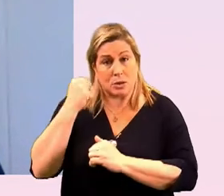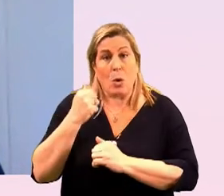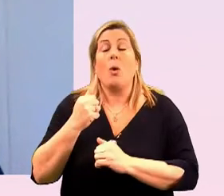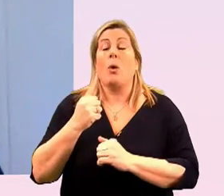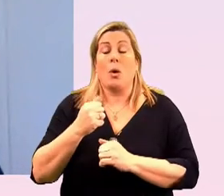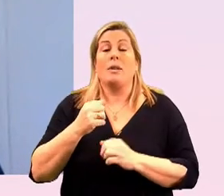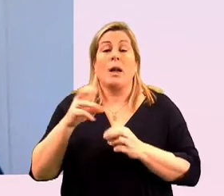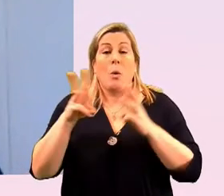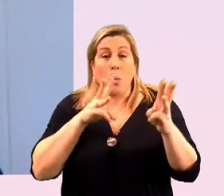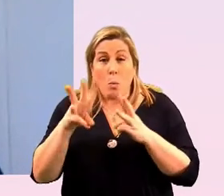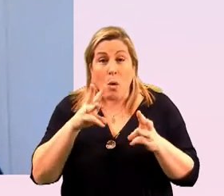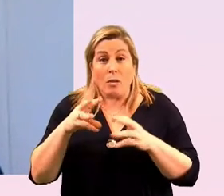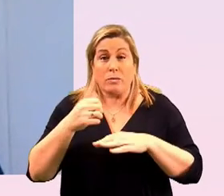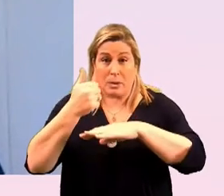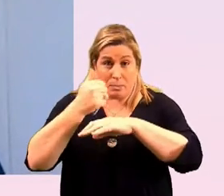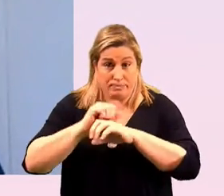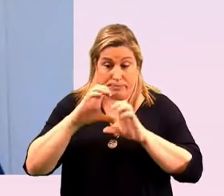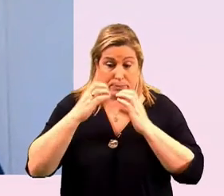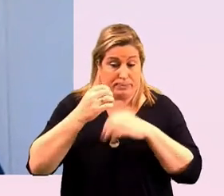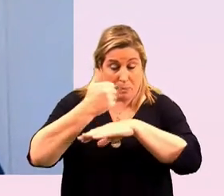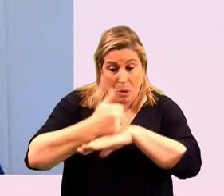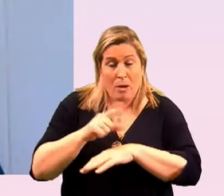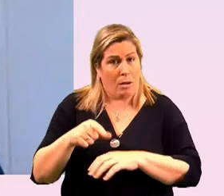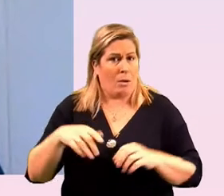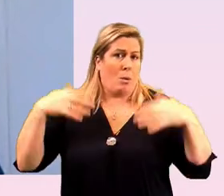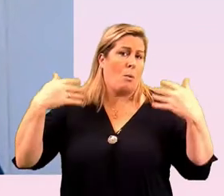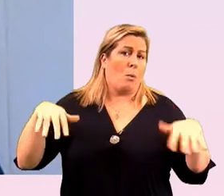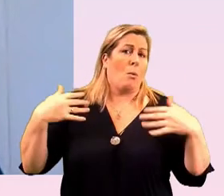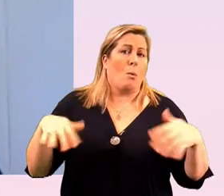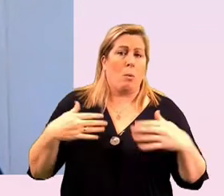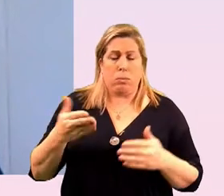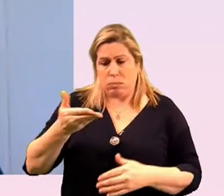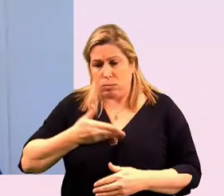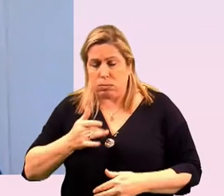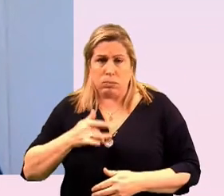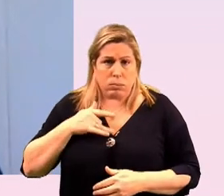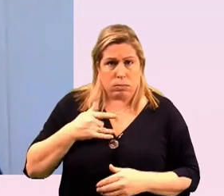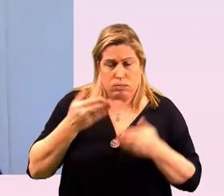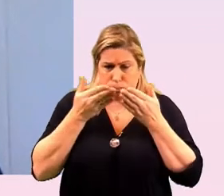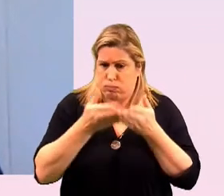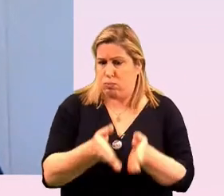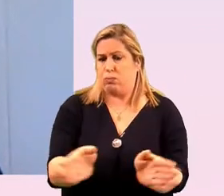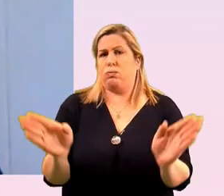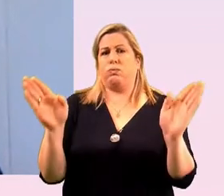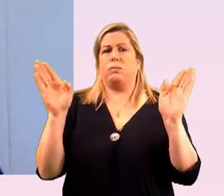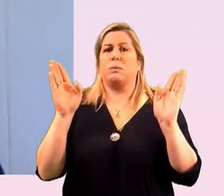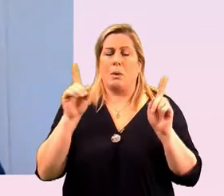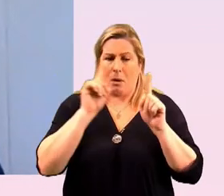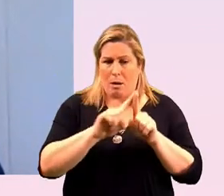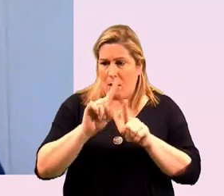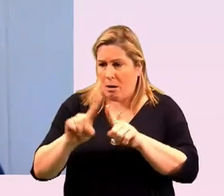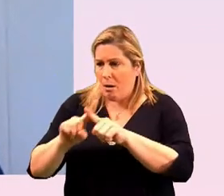foundation is really illuminating and it has given me a great sense of the scope and breadth of the work